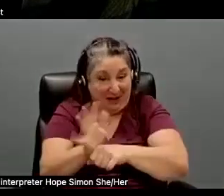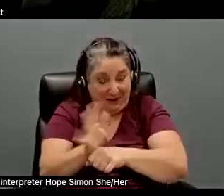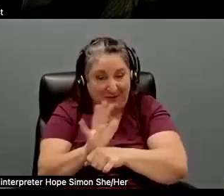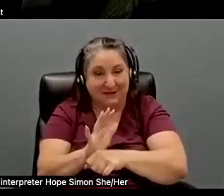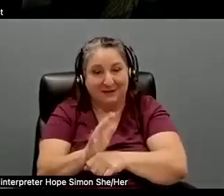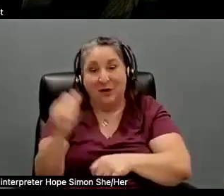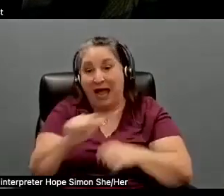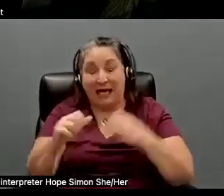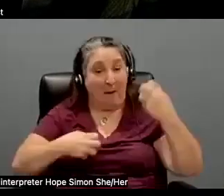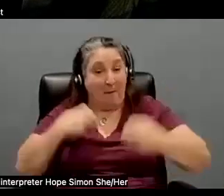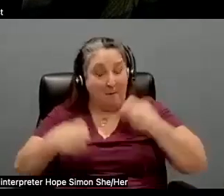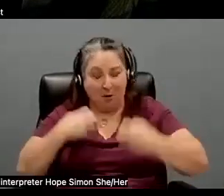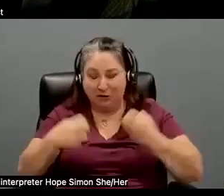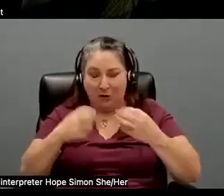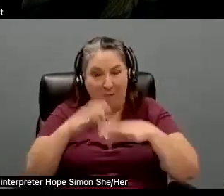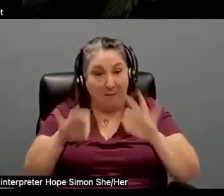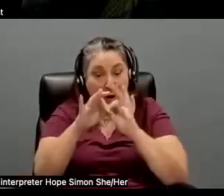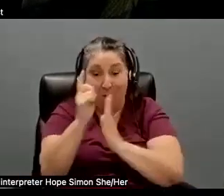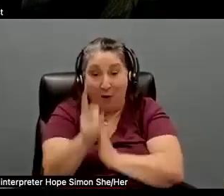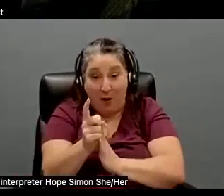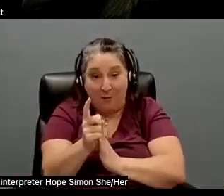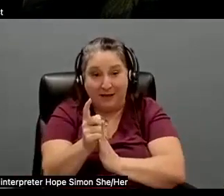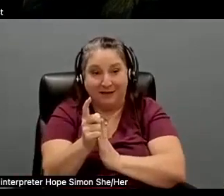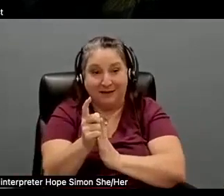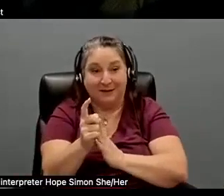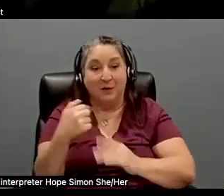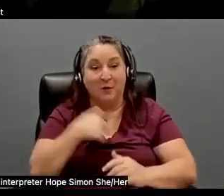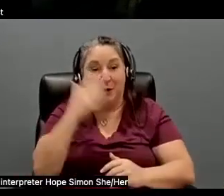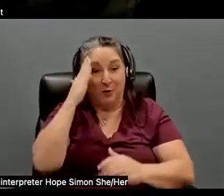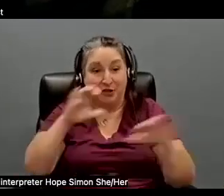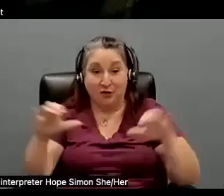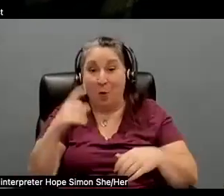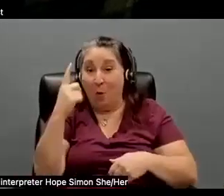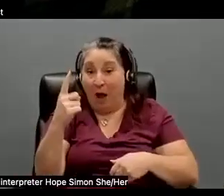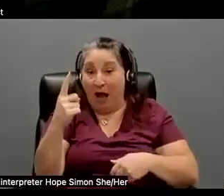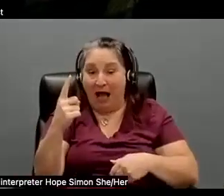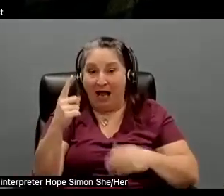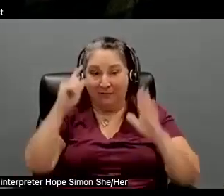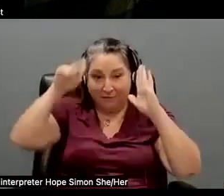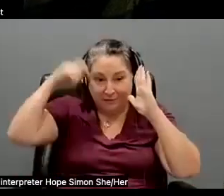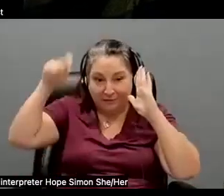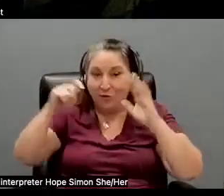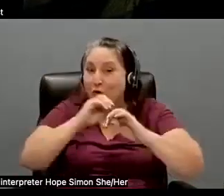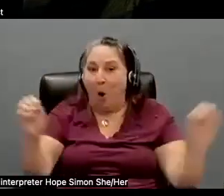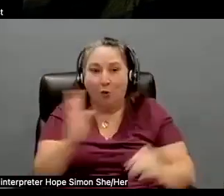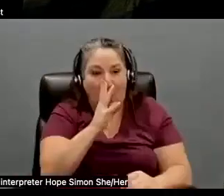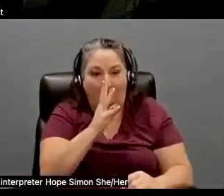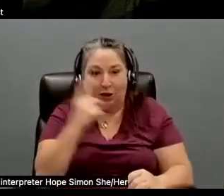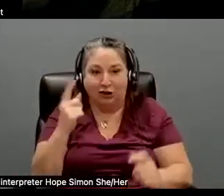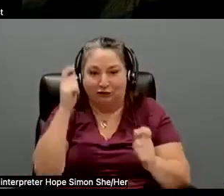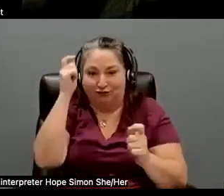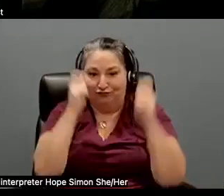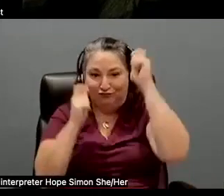substantive moment, we would do a take, at least one take where we didn't say the lines. And it was just, just communicate it all with looks.